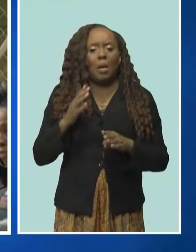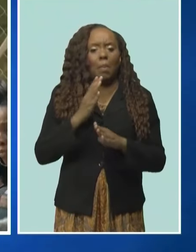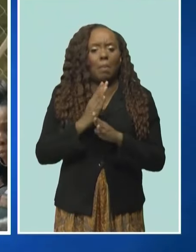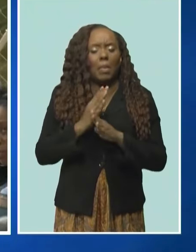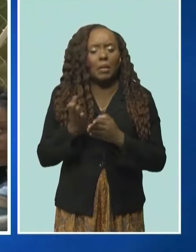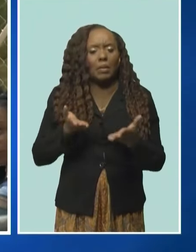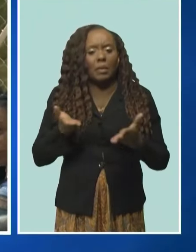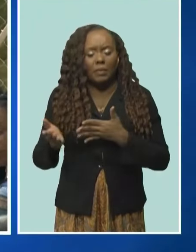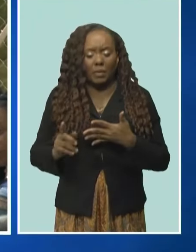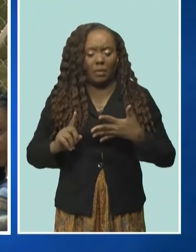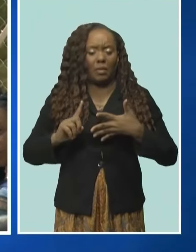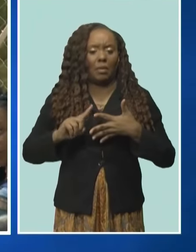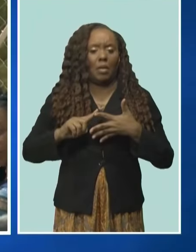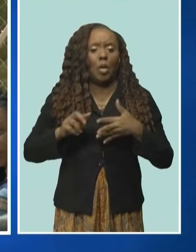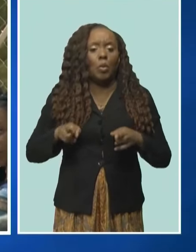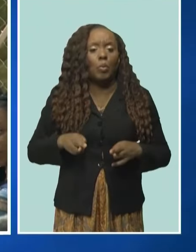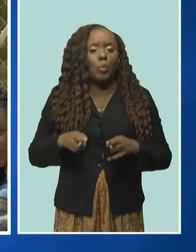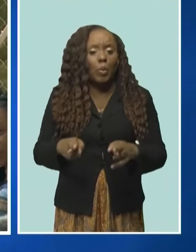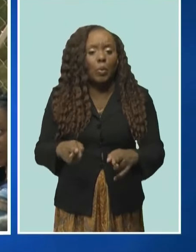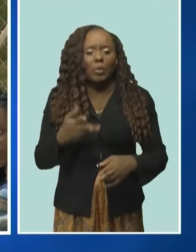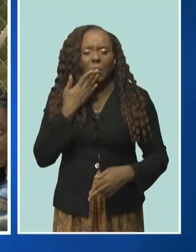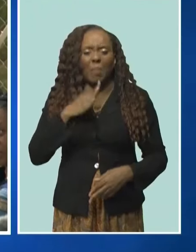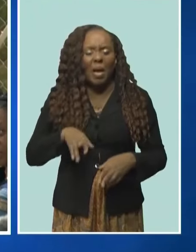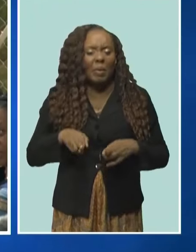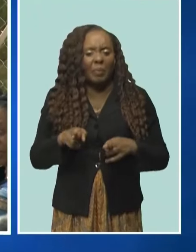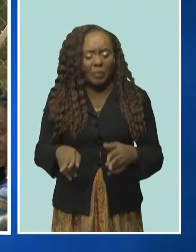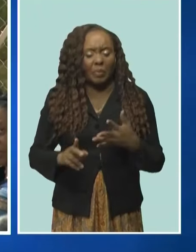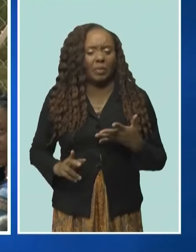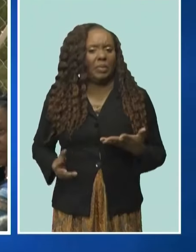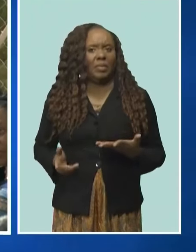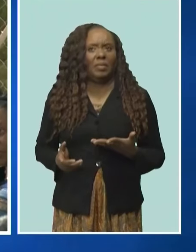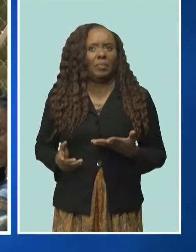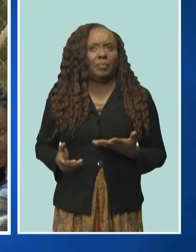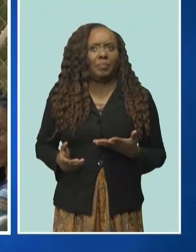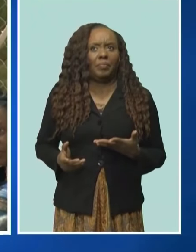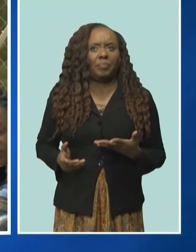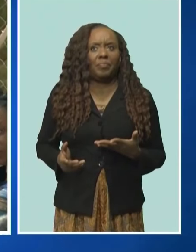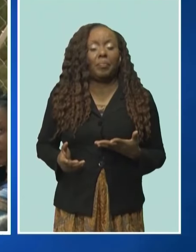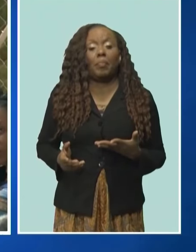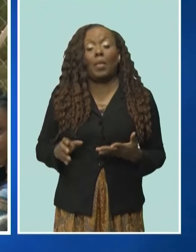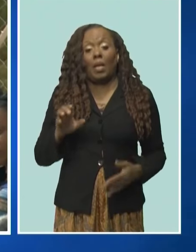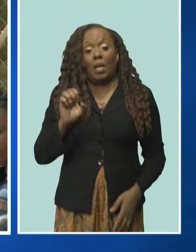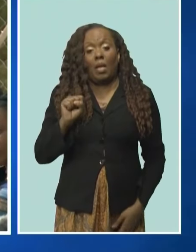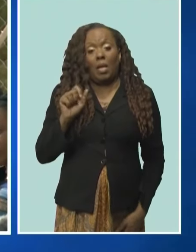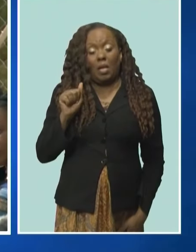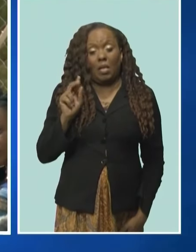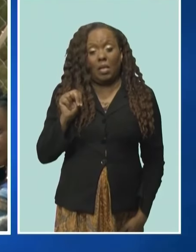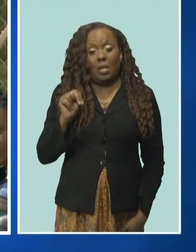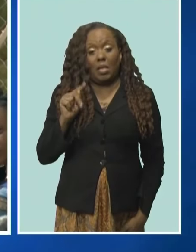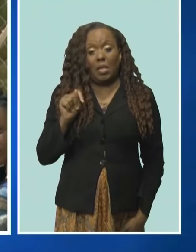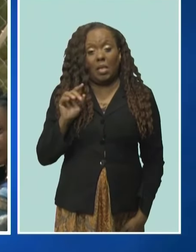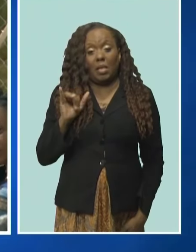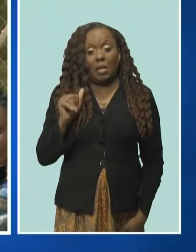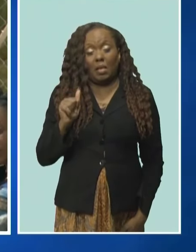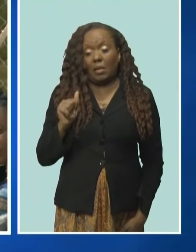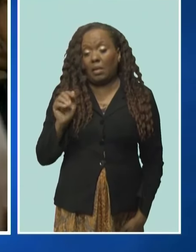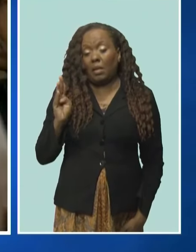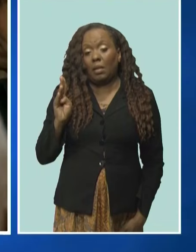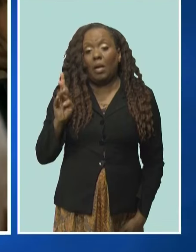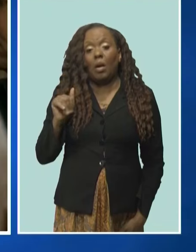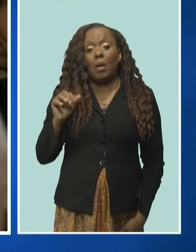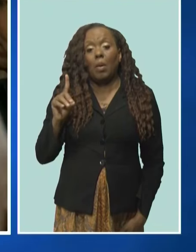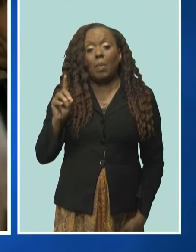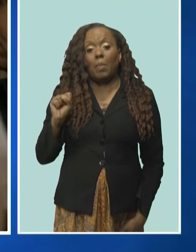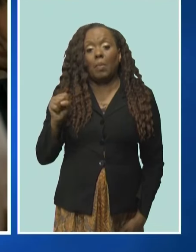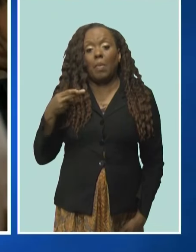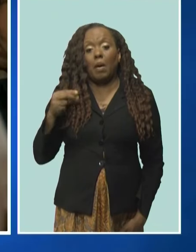Regarding roads, Deputy Prime Minister Santee Bradshaw says work will be undertaken during phase two of the Scotland District World